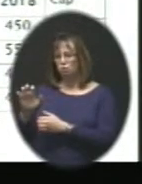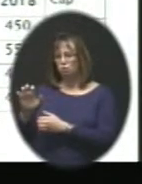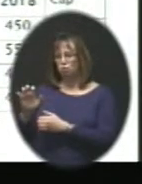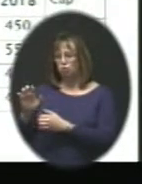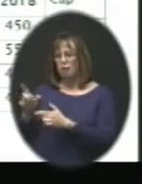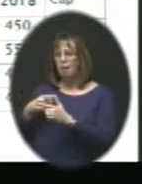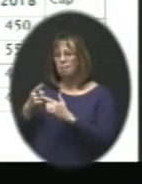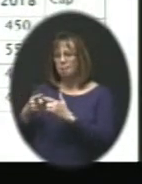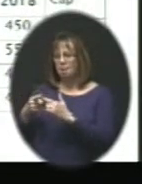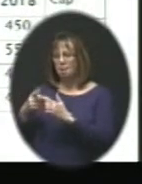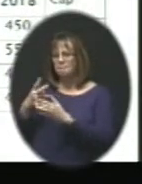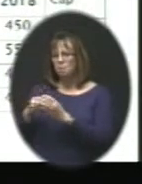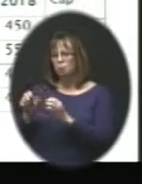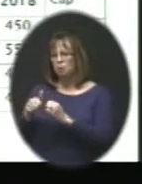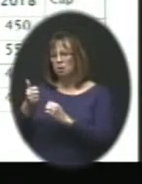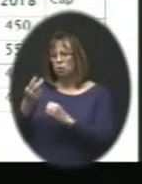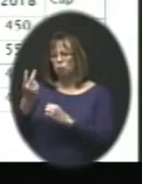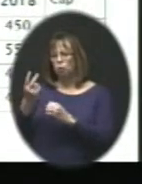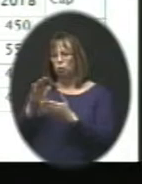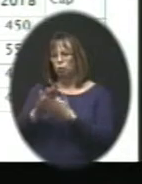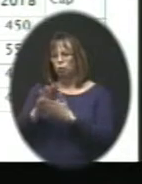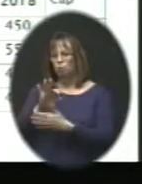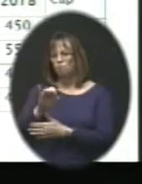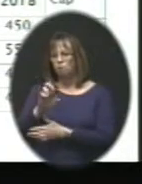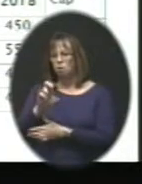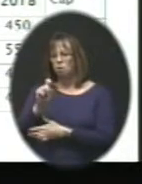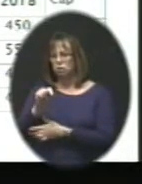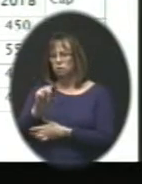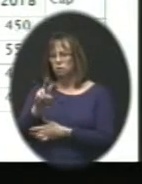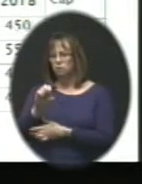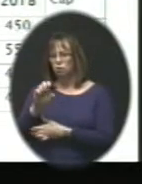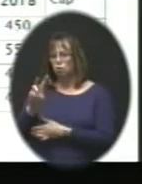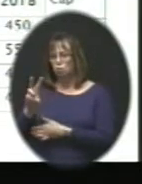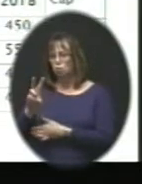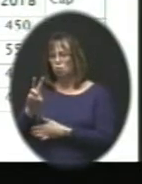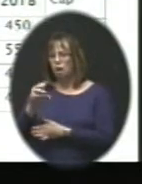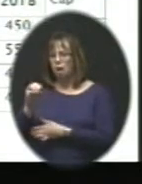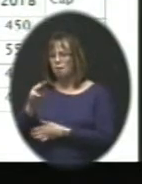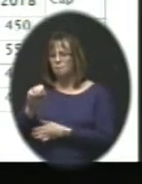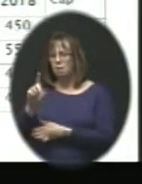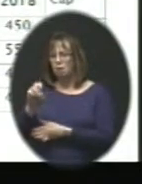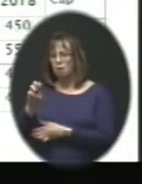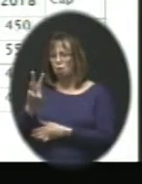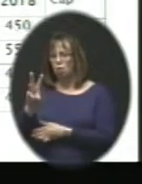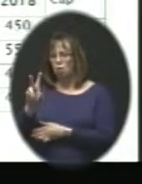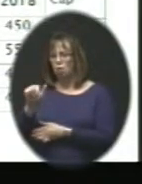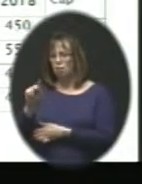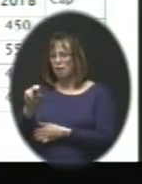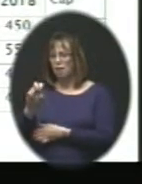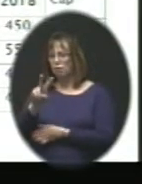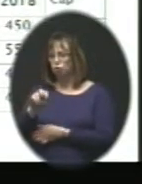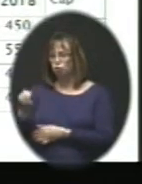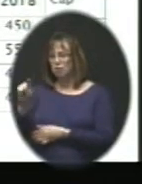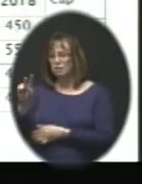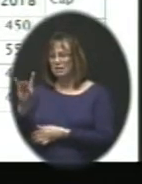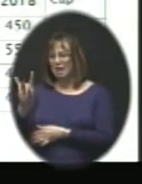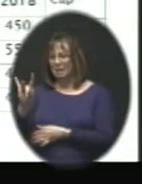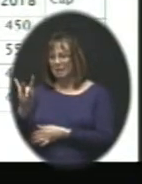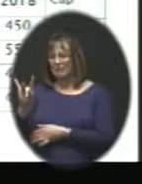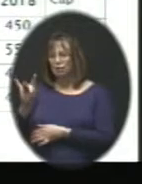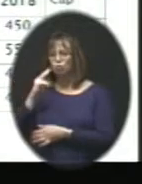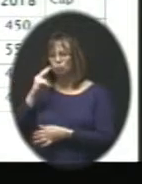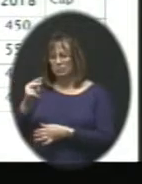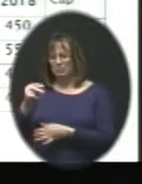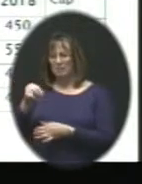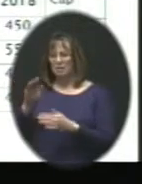And then watching both the other schools, Forest View and Meadow Lane, especially as you come out to 2018, what you see, and which is most obvious in this graph